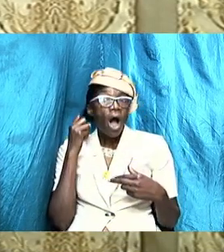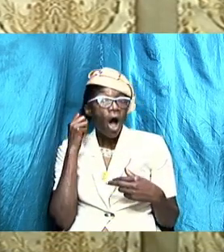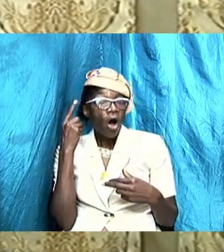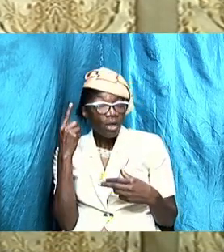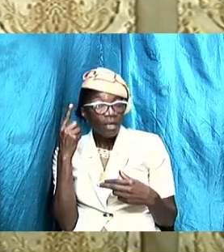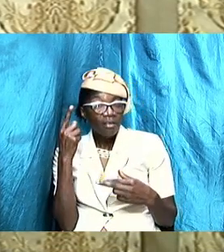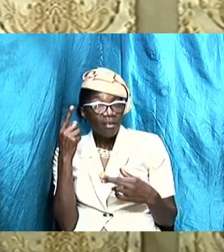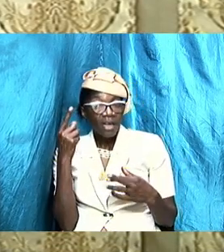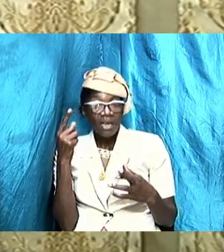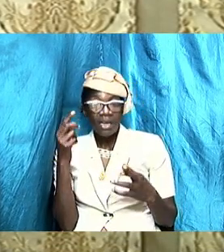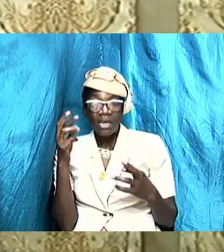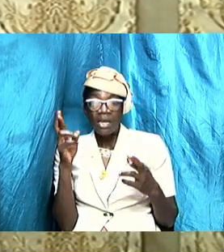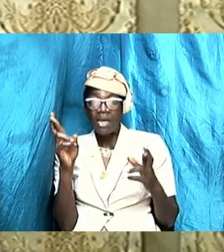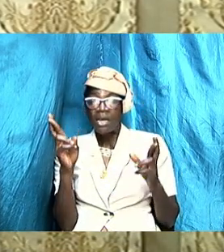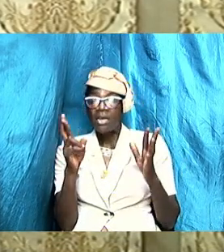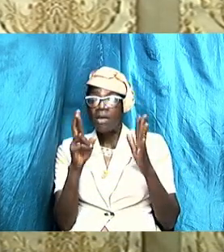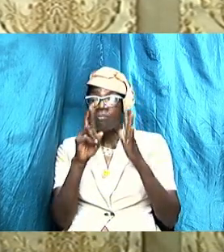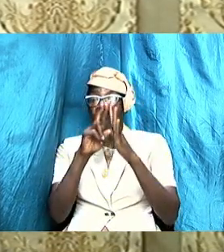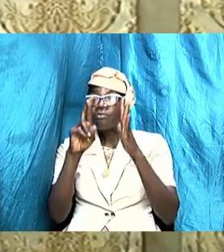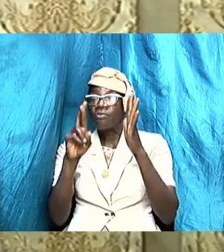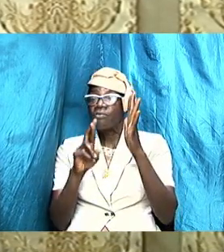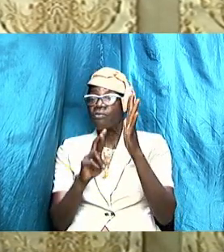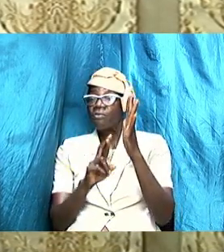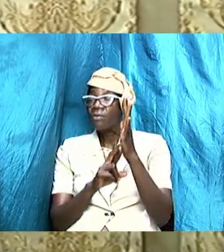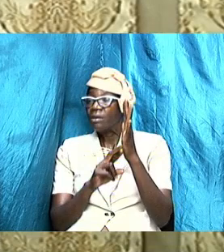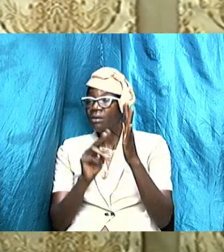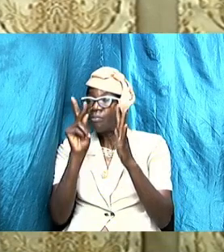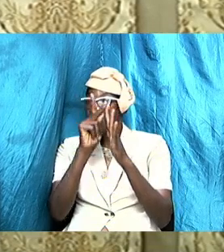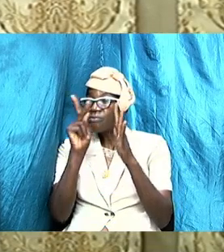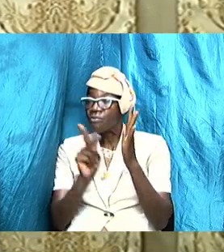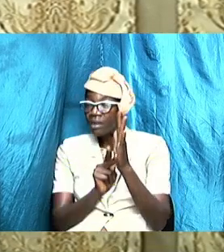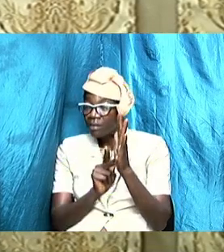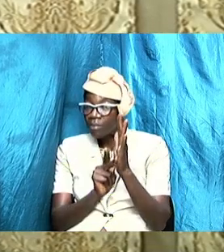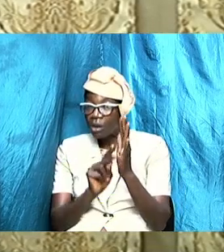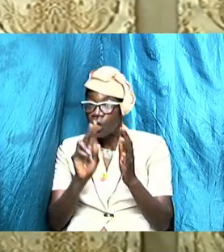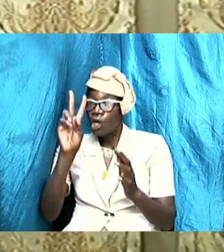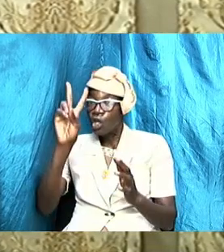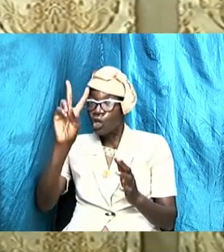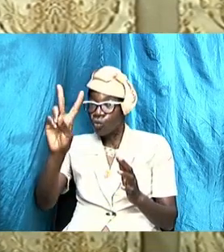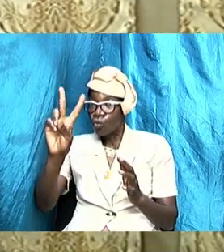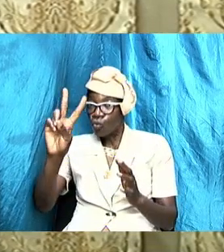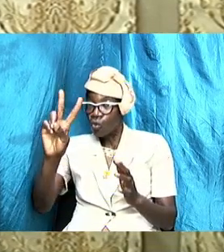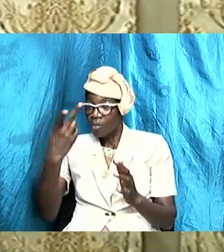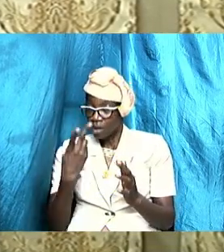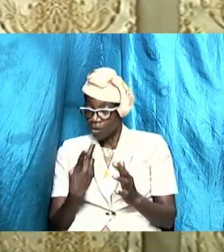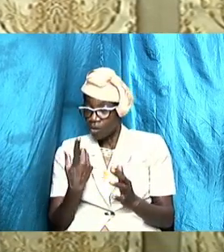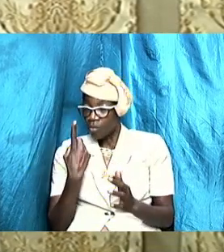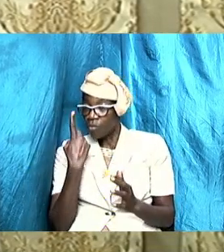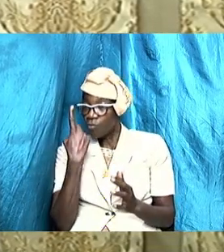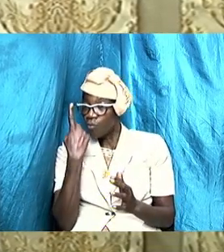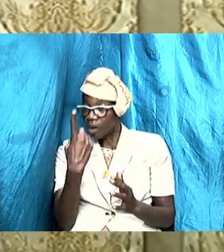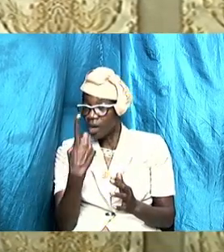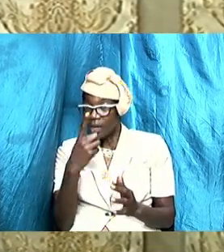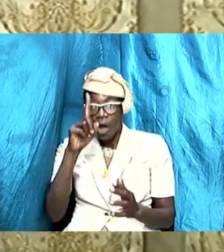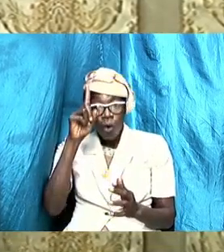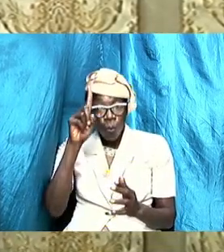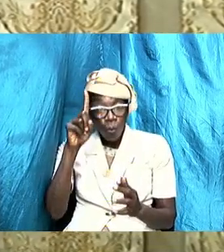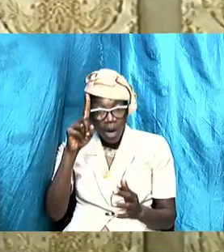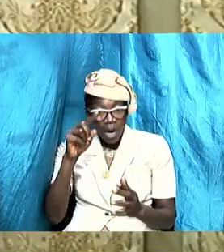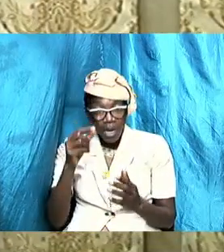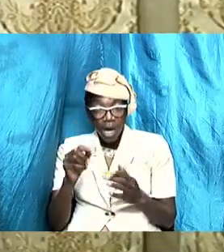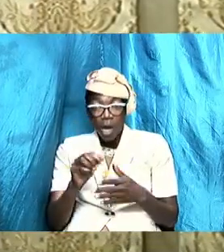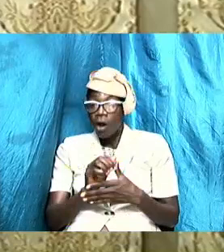the two becoming one one goal one objective one vision even though we have different